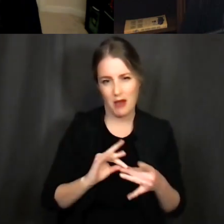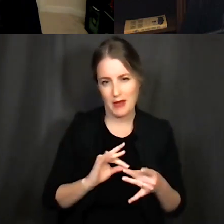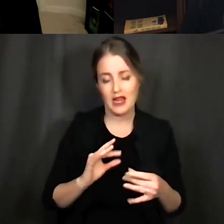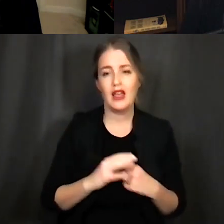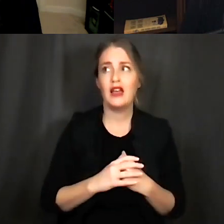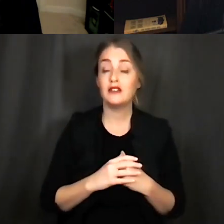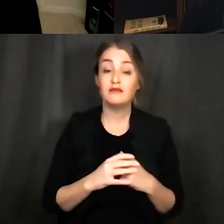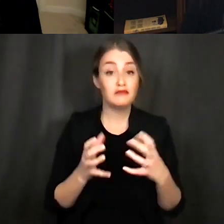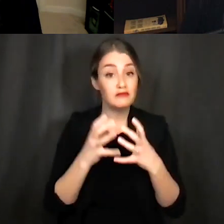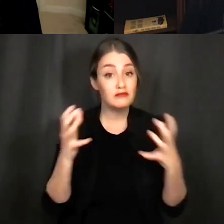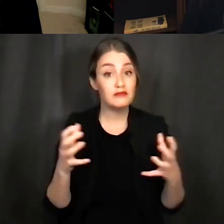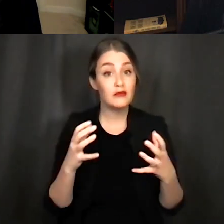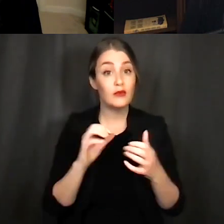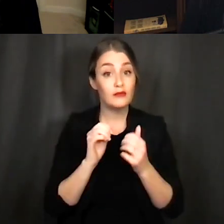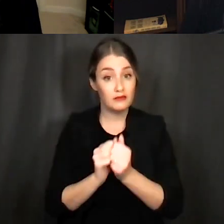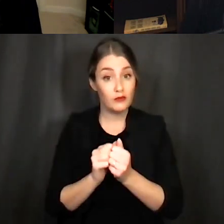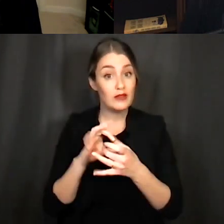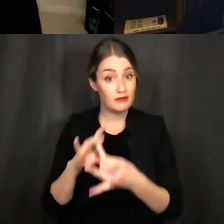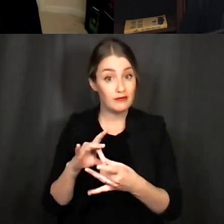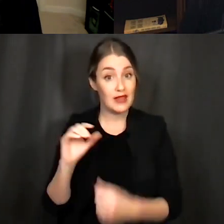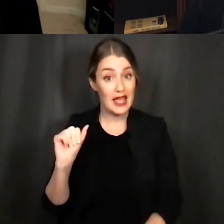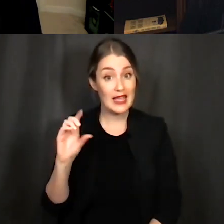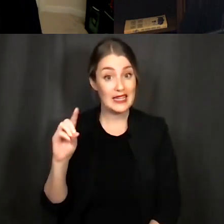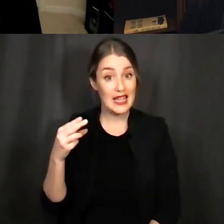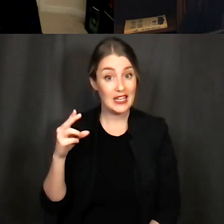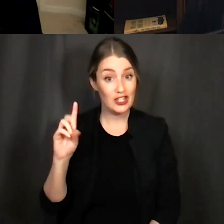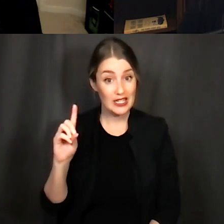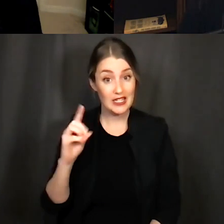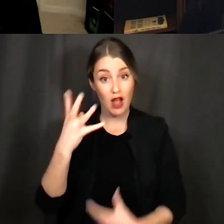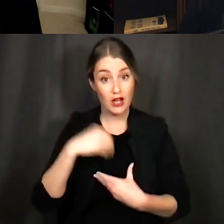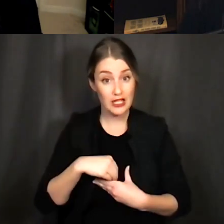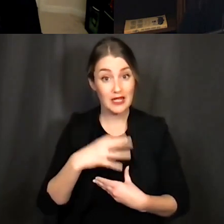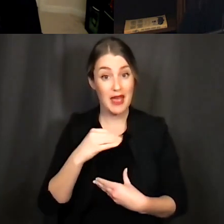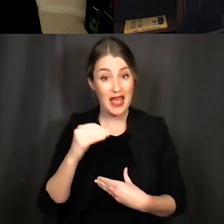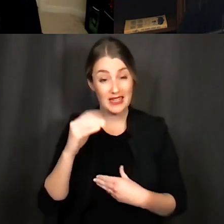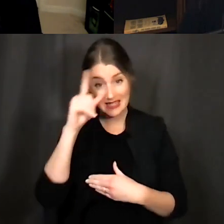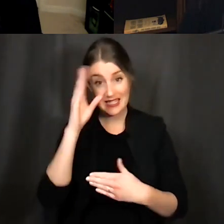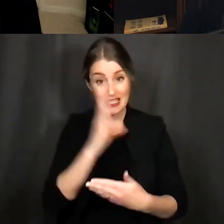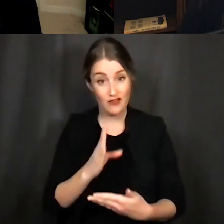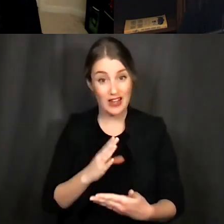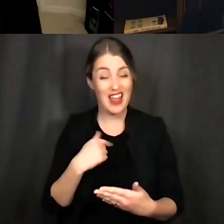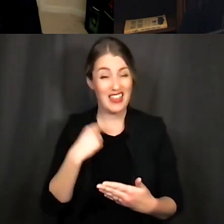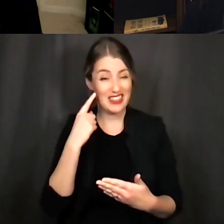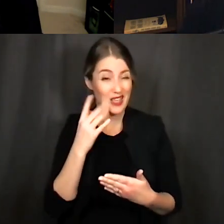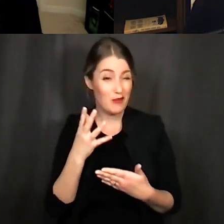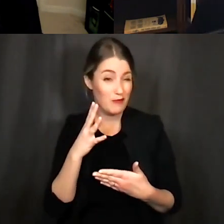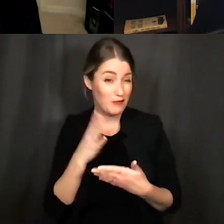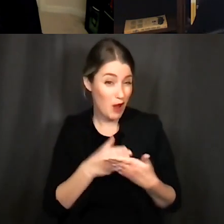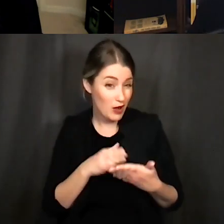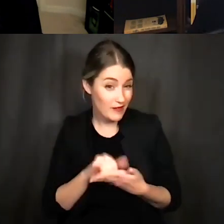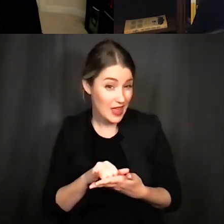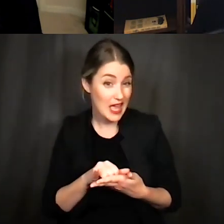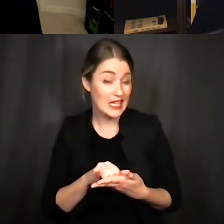substantial amount done with ADHD uh autism and schizophrenia and I think that part of it is that um